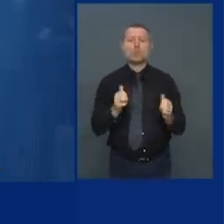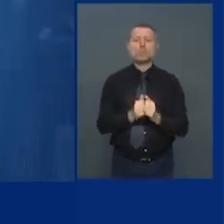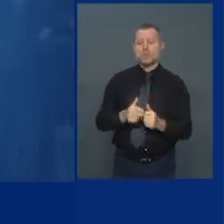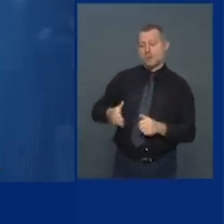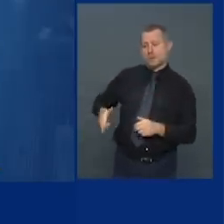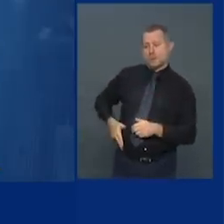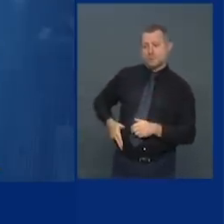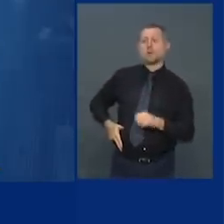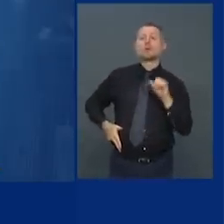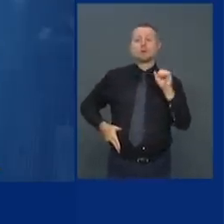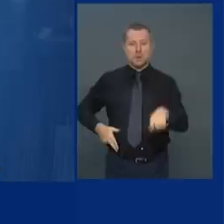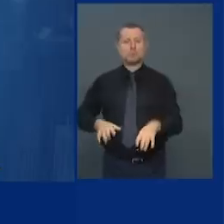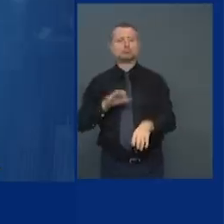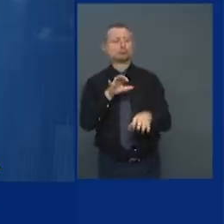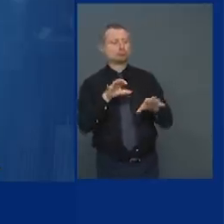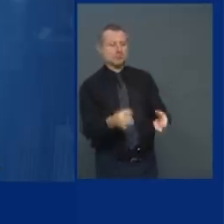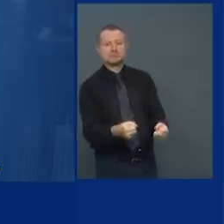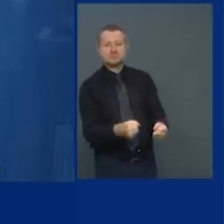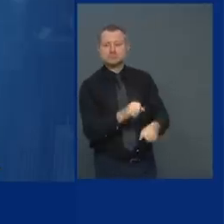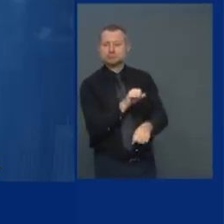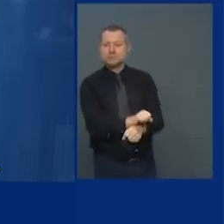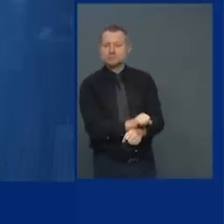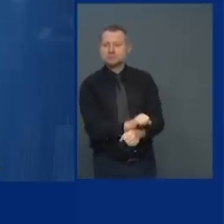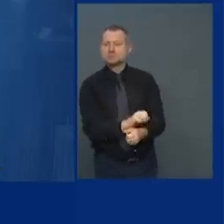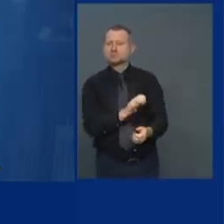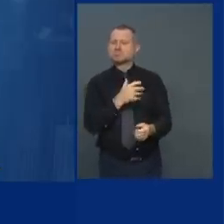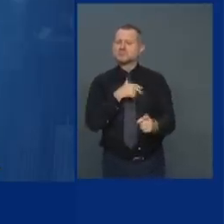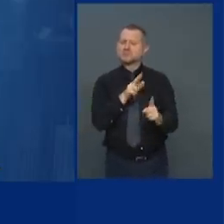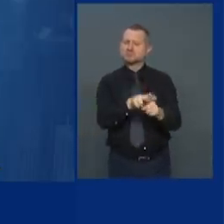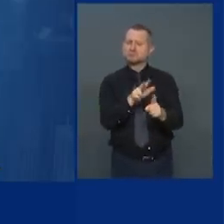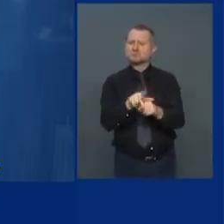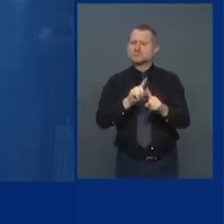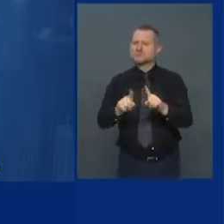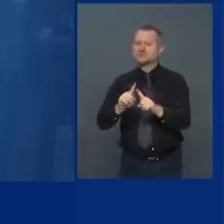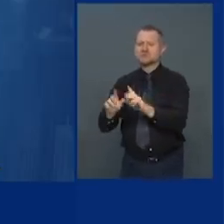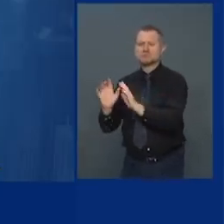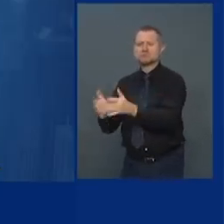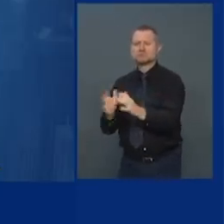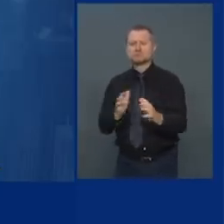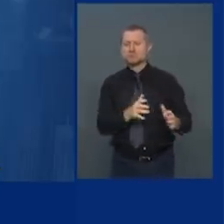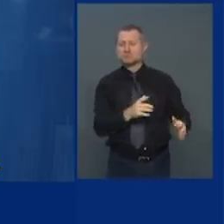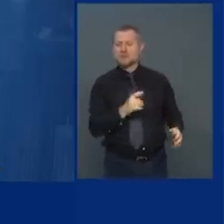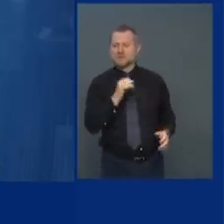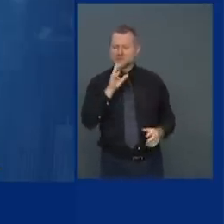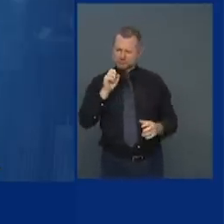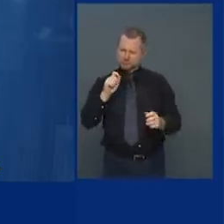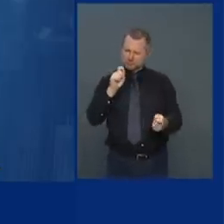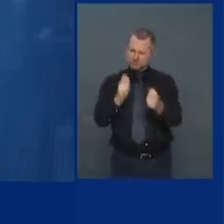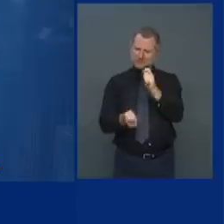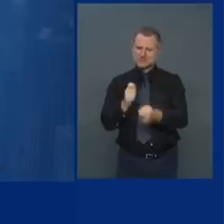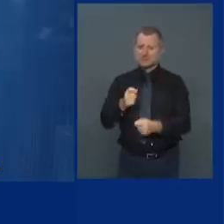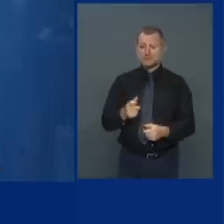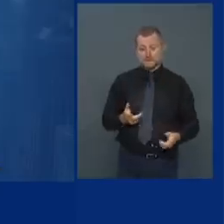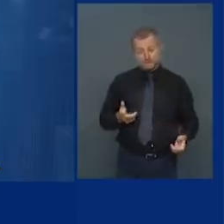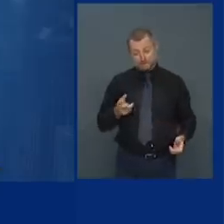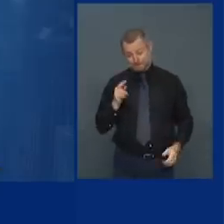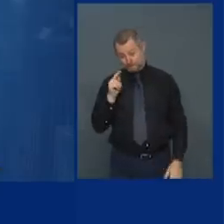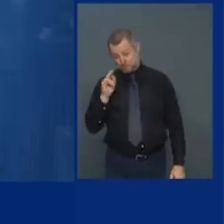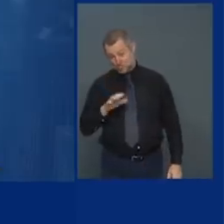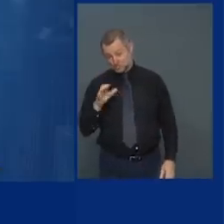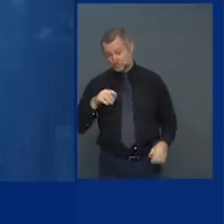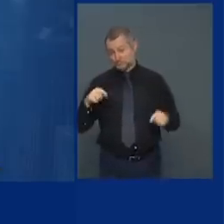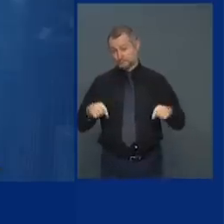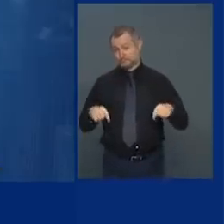that has to be redesigned New York City is 35,000 people 10 billion dollar